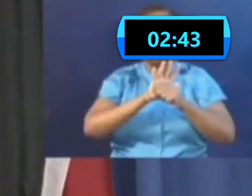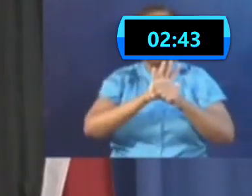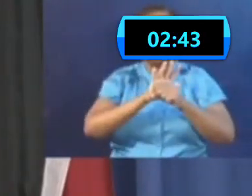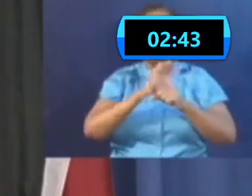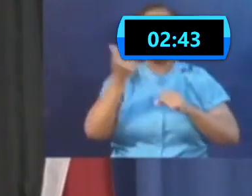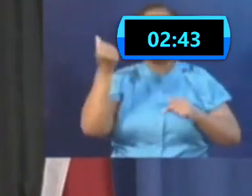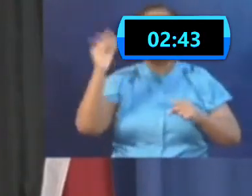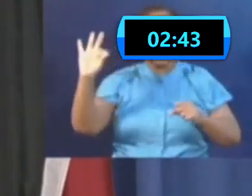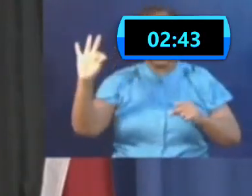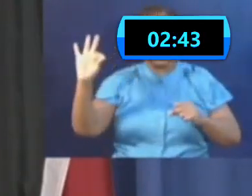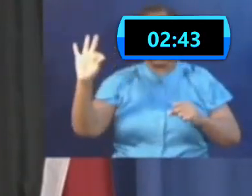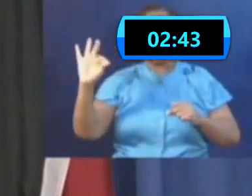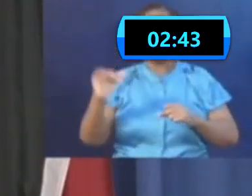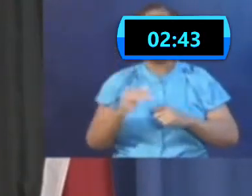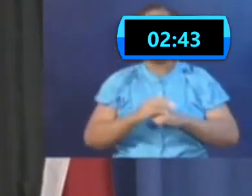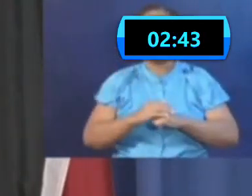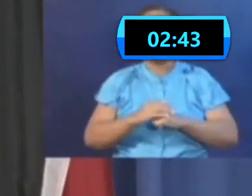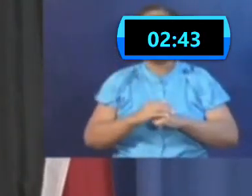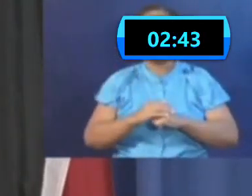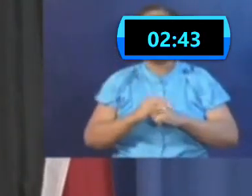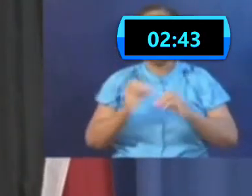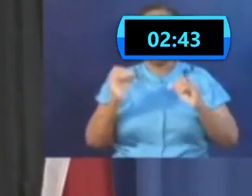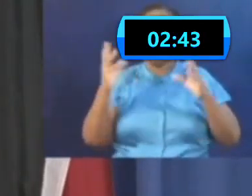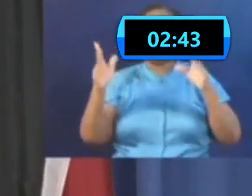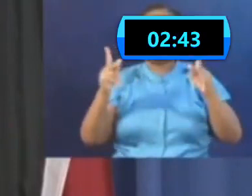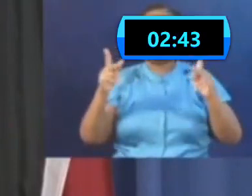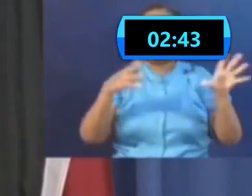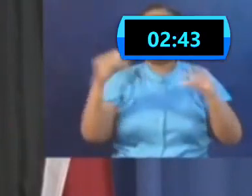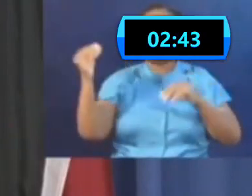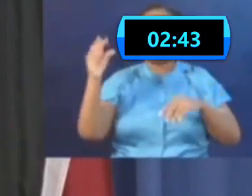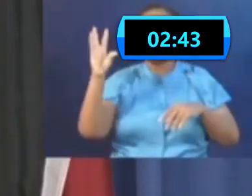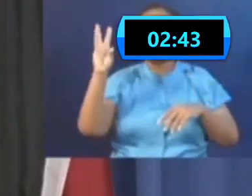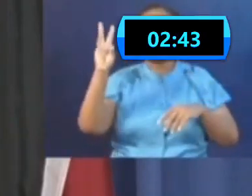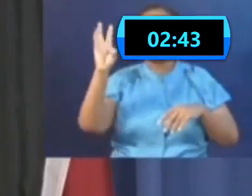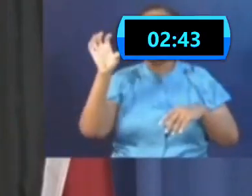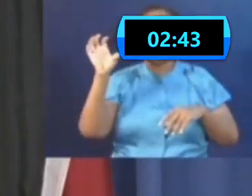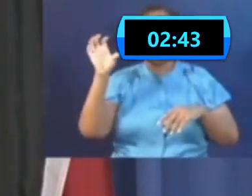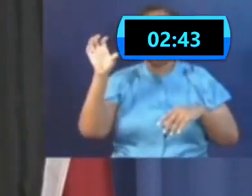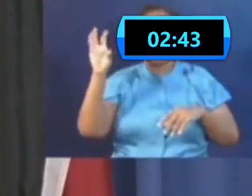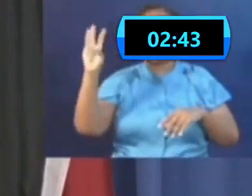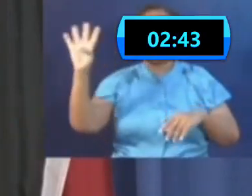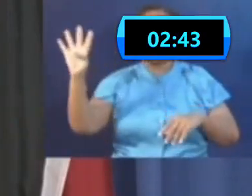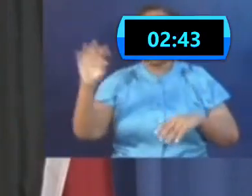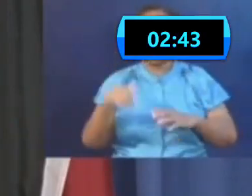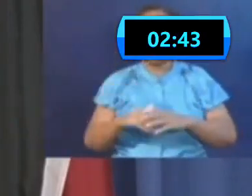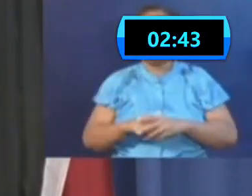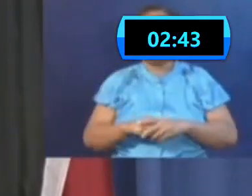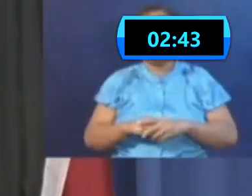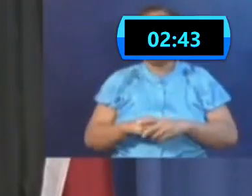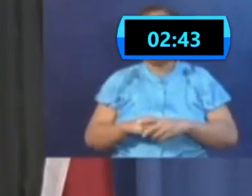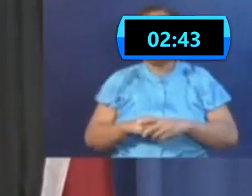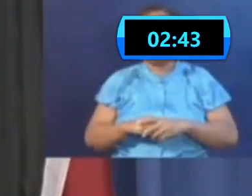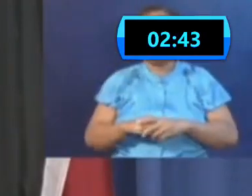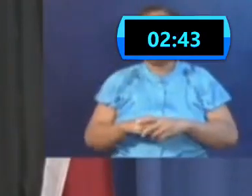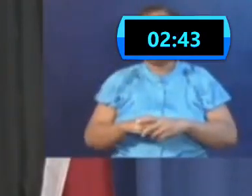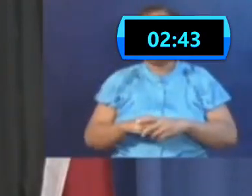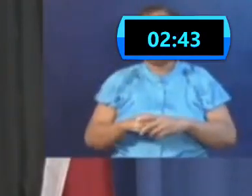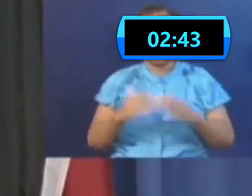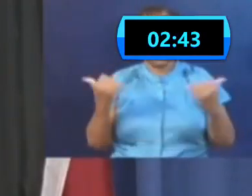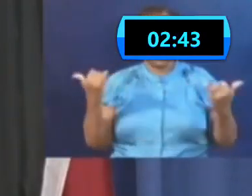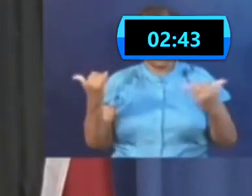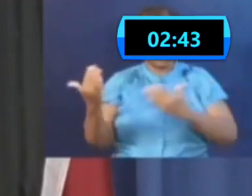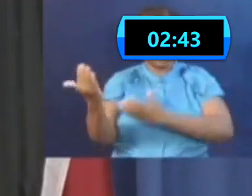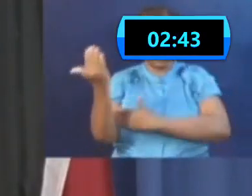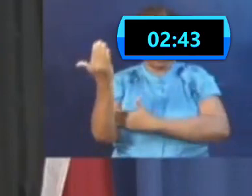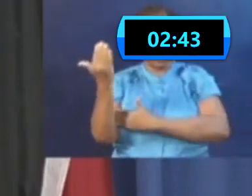Number of persons discharged, 664. Between 4 p.m. yesterday and 8 a.m. this morning, we had an